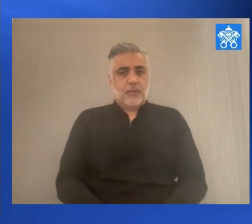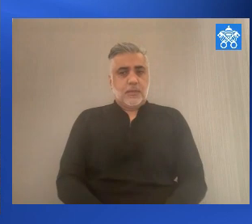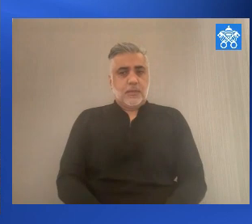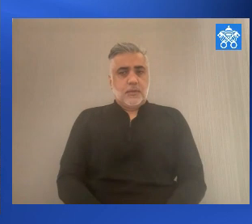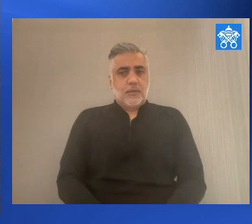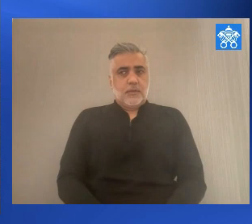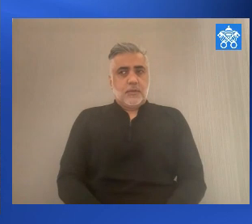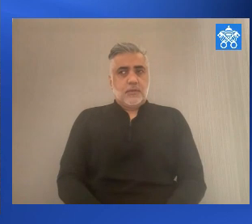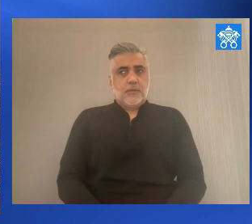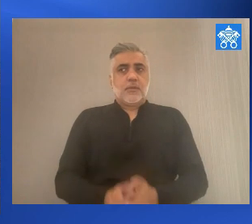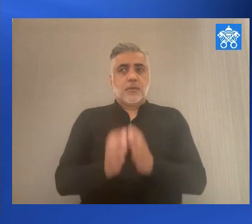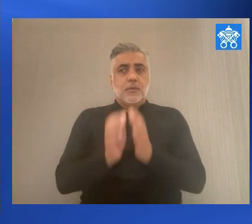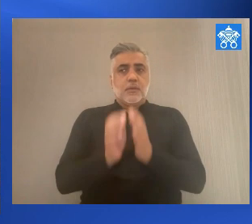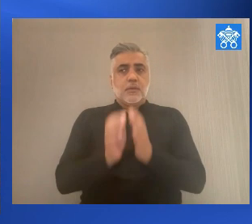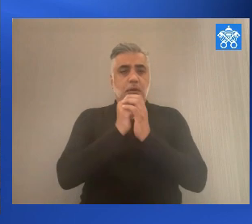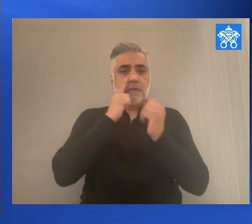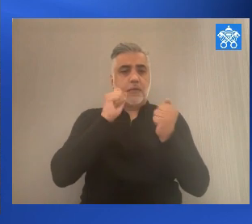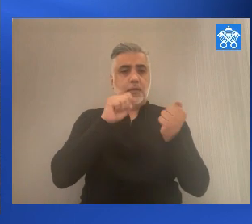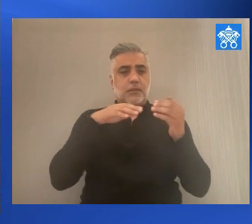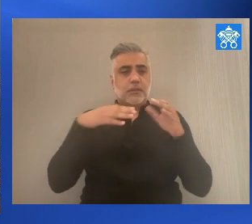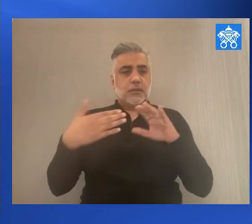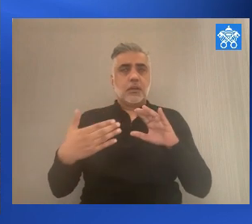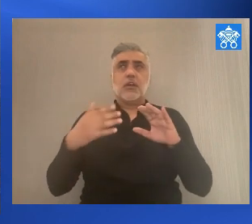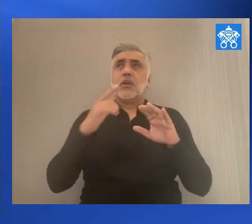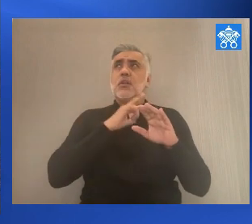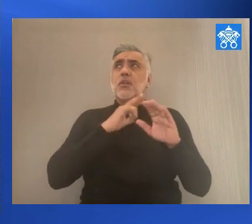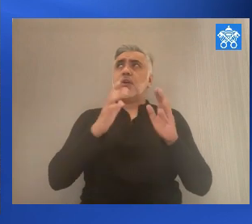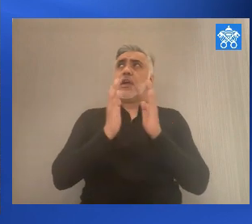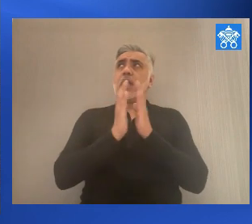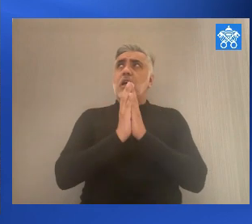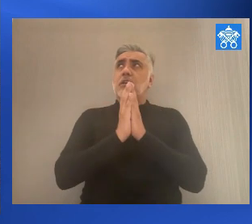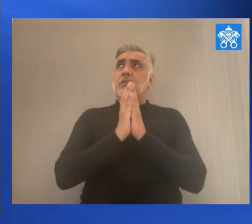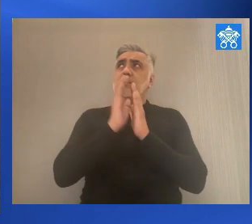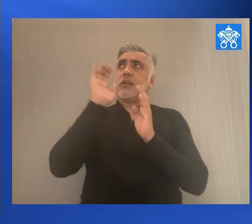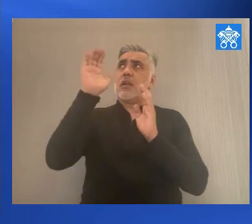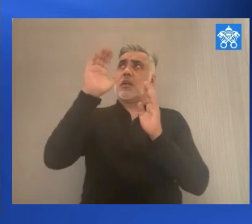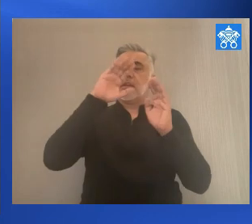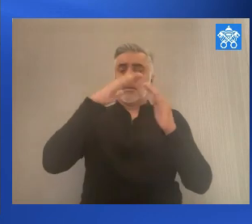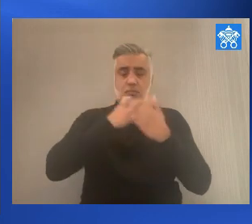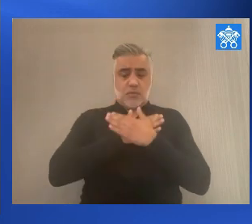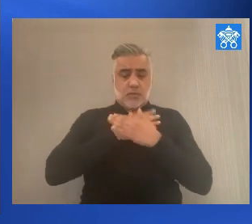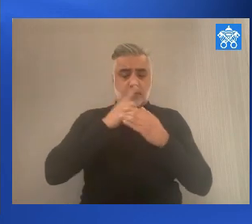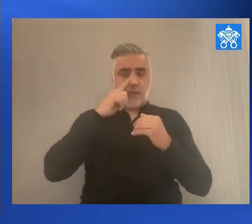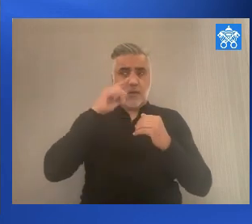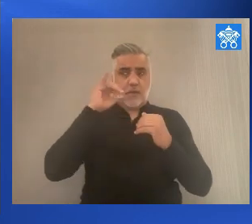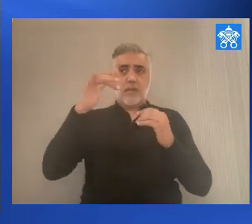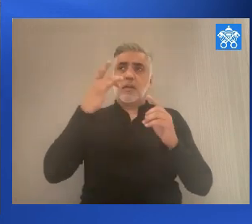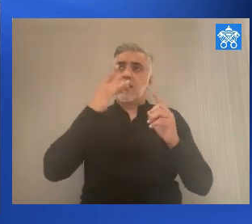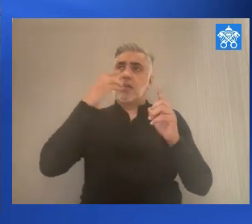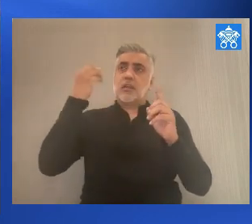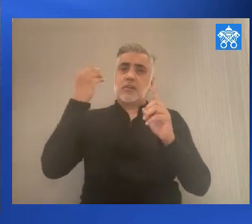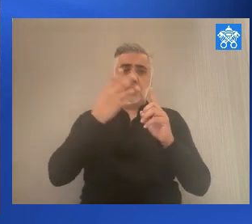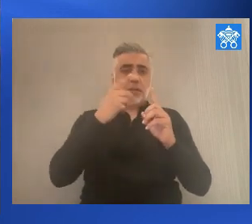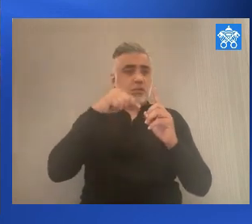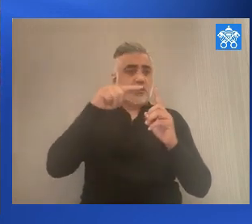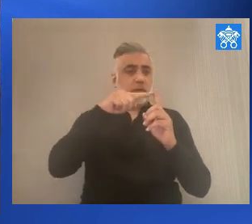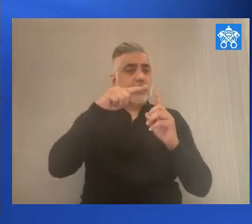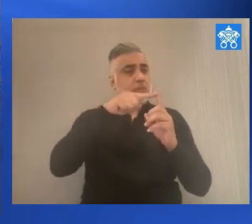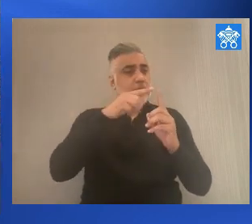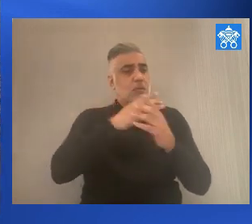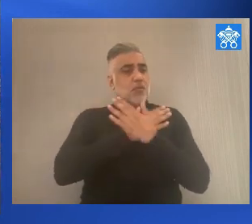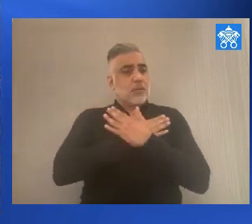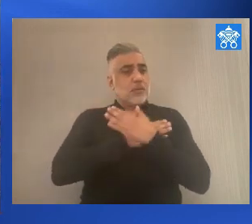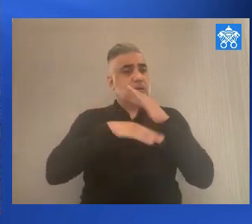Pro fidelibus defuntis, requiem etterna, andonaeis Domine. Et lus perpetua, luce a Deis. Requechant in paci.